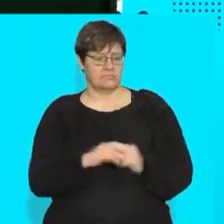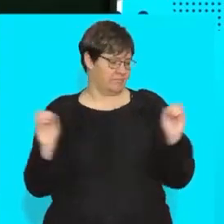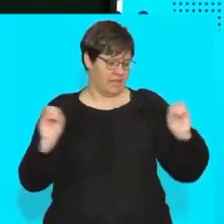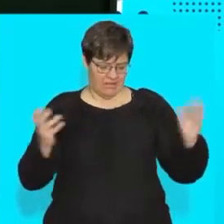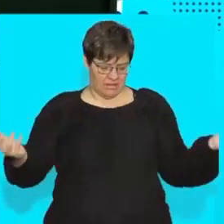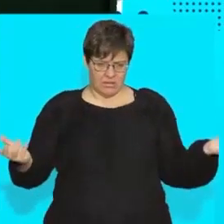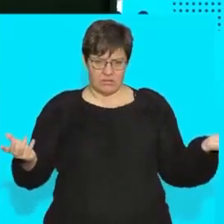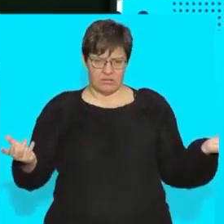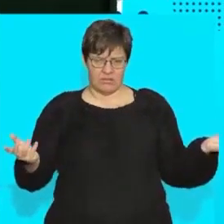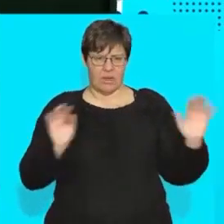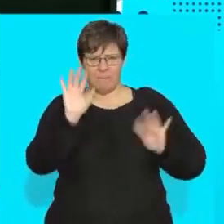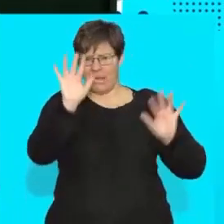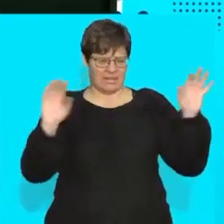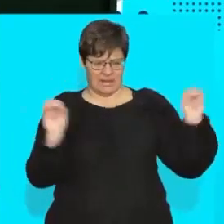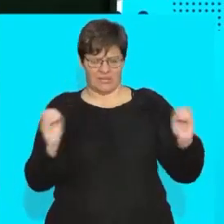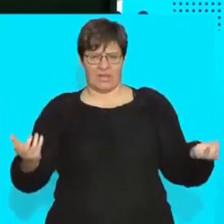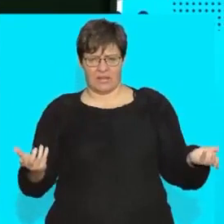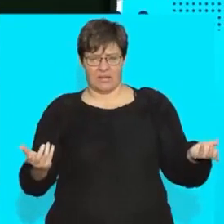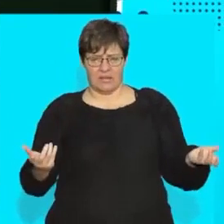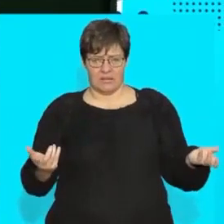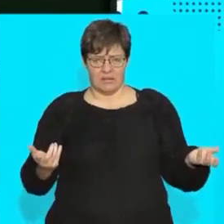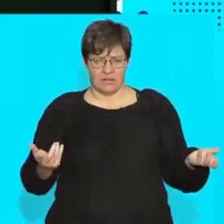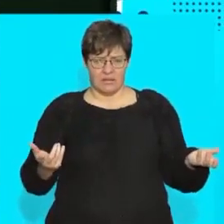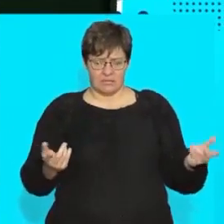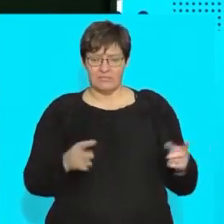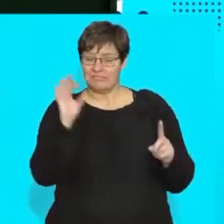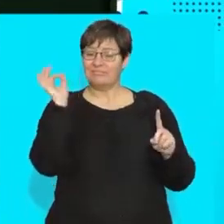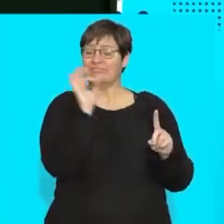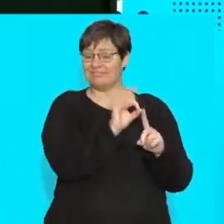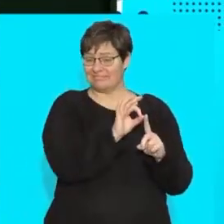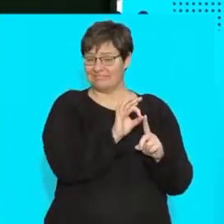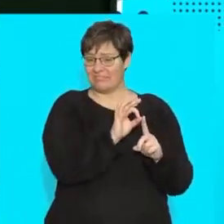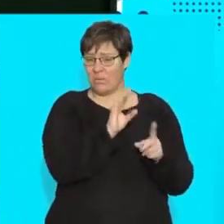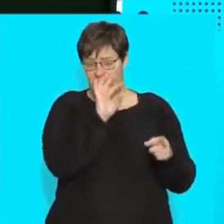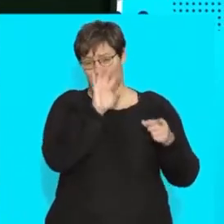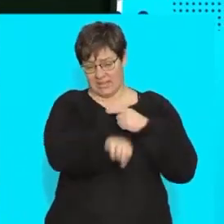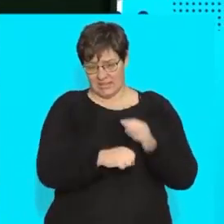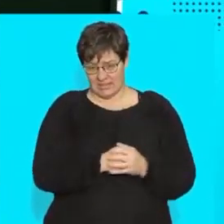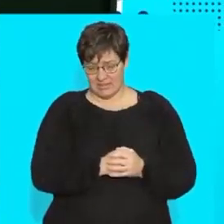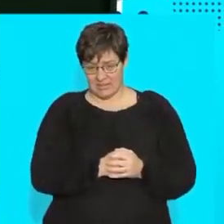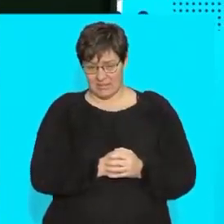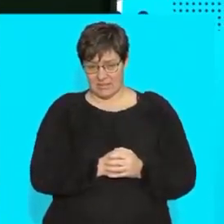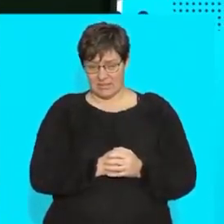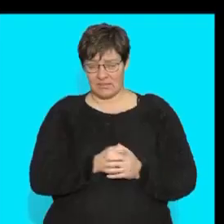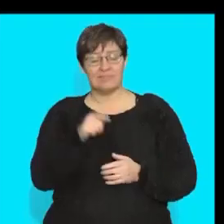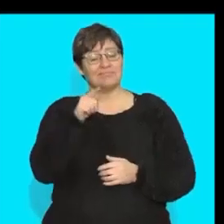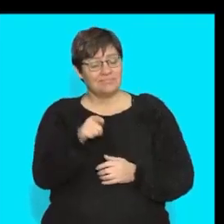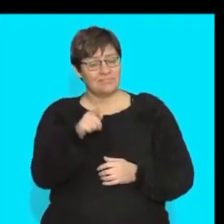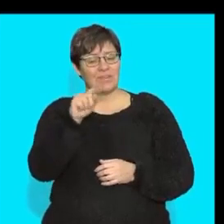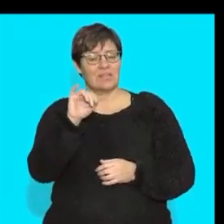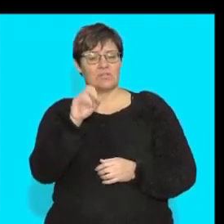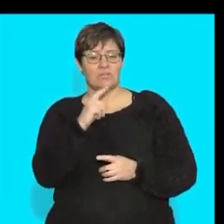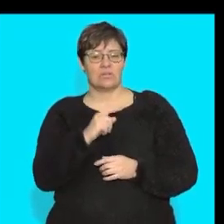no pattern whatsoever but that's exactly all right what we're going to find this tissue is called